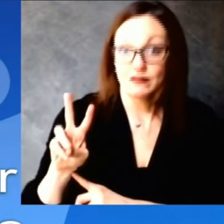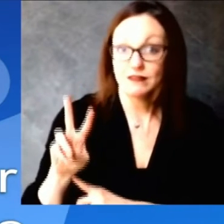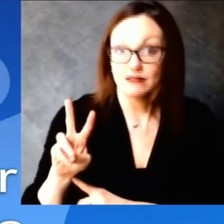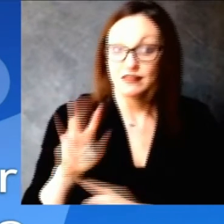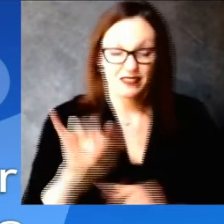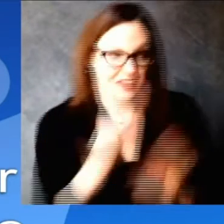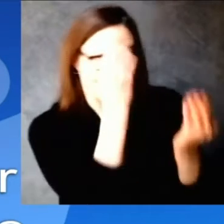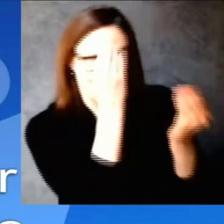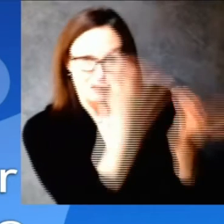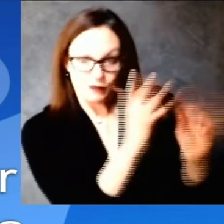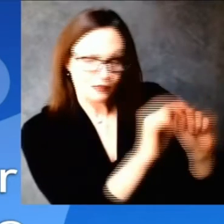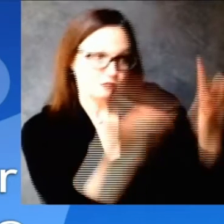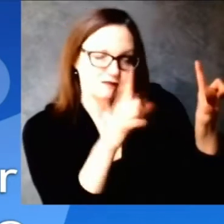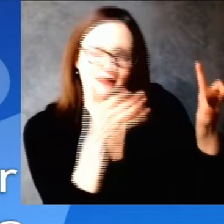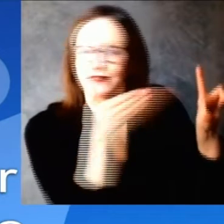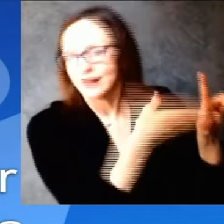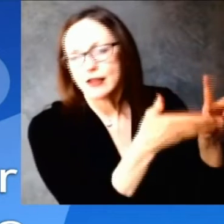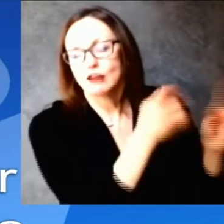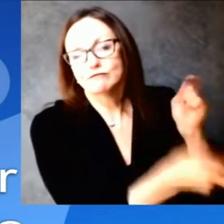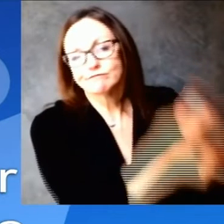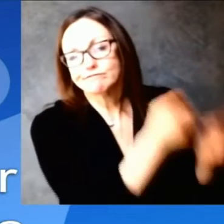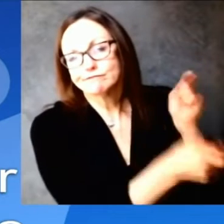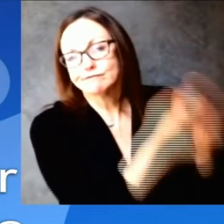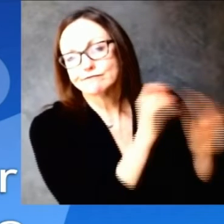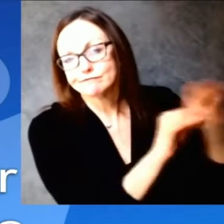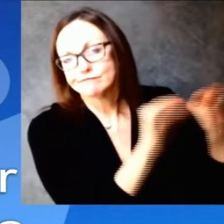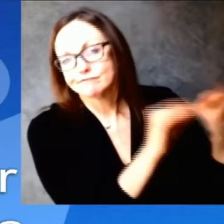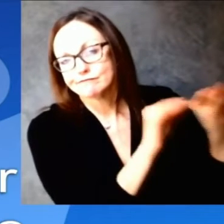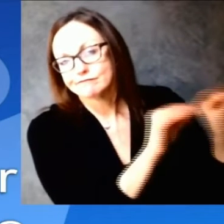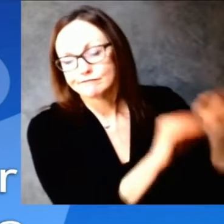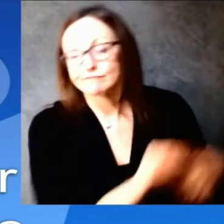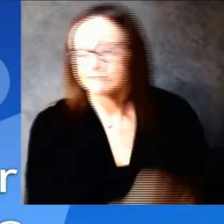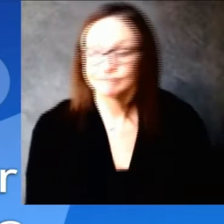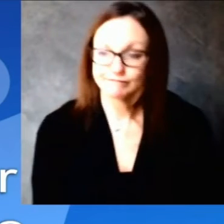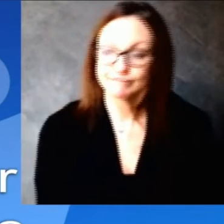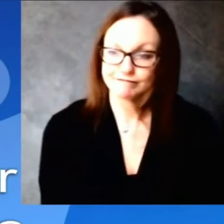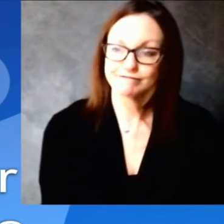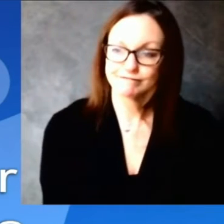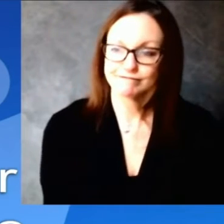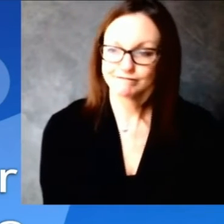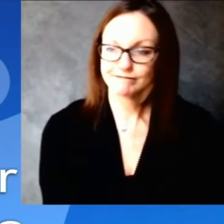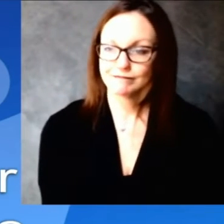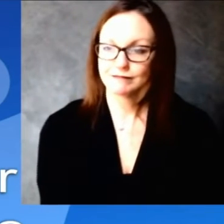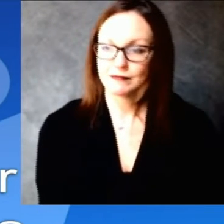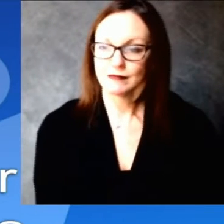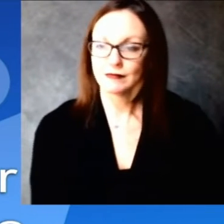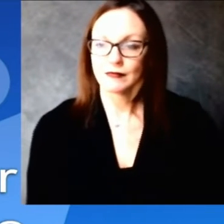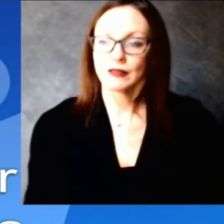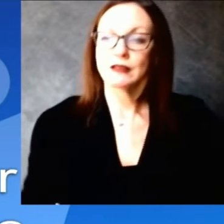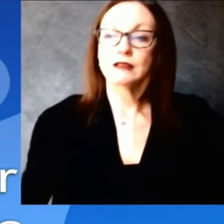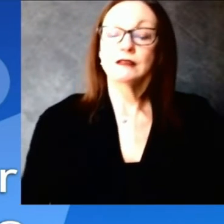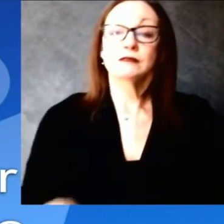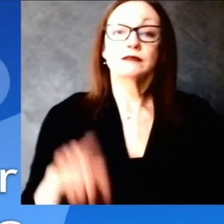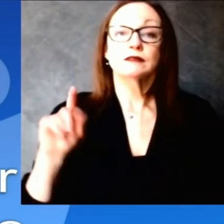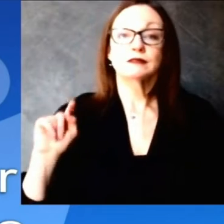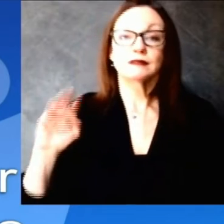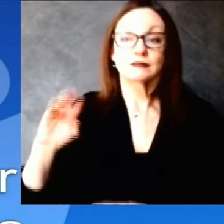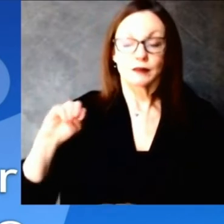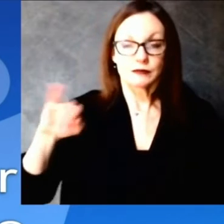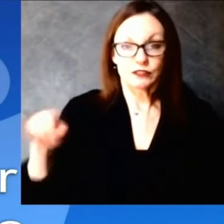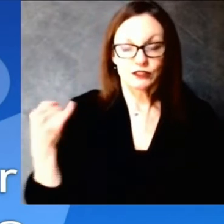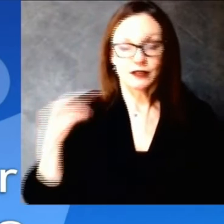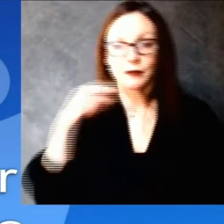hi um i was just wondering have we passed any milestones when it comes to distributing the vaccine to eligible groups like